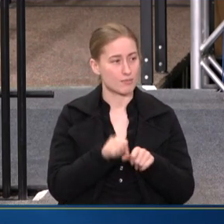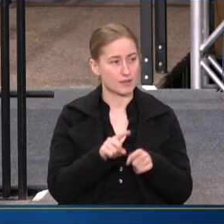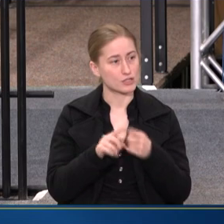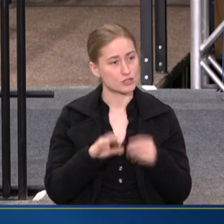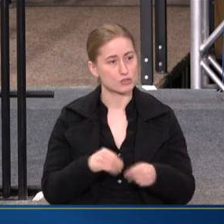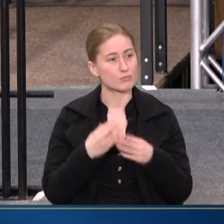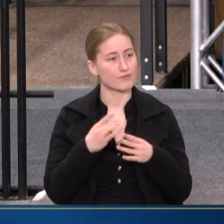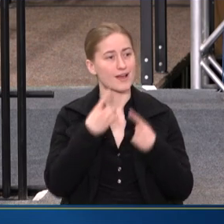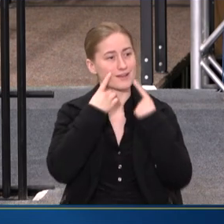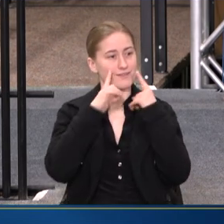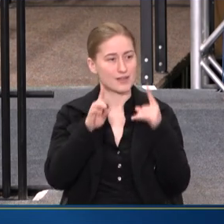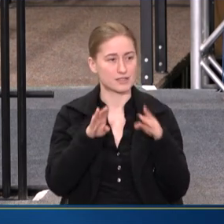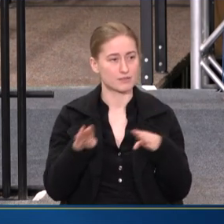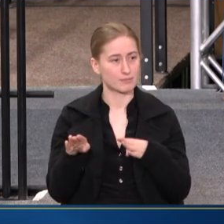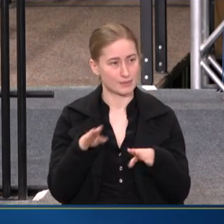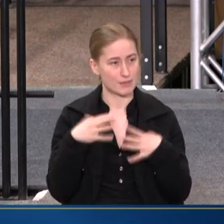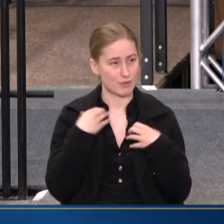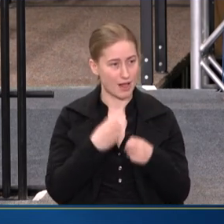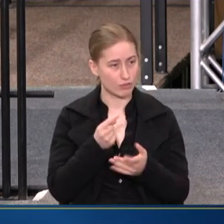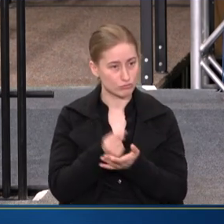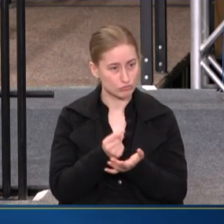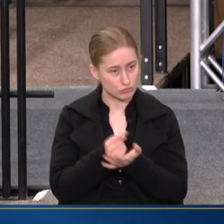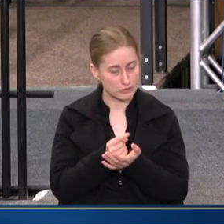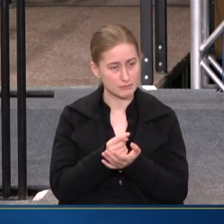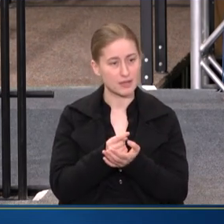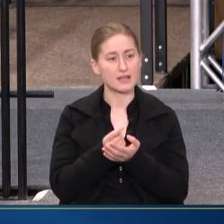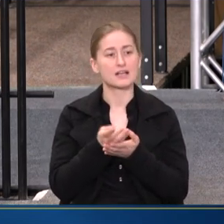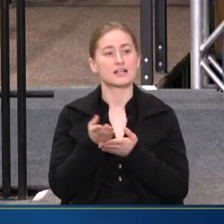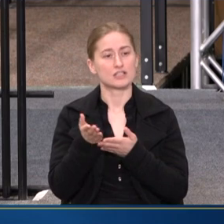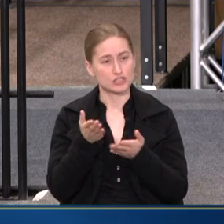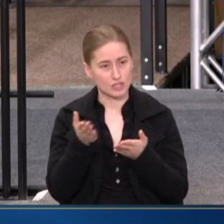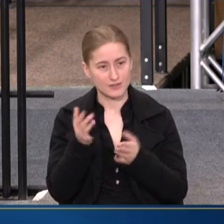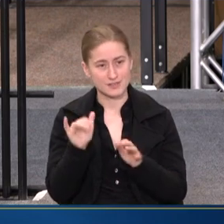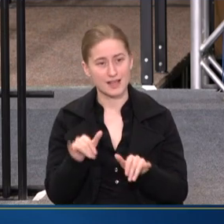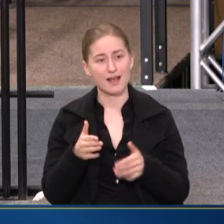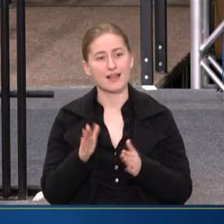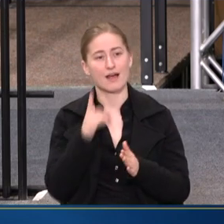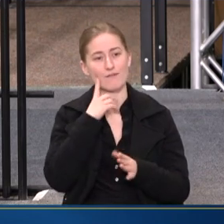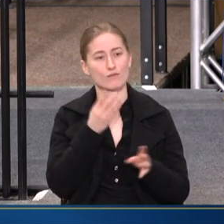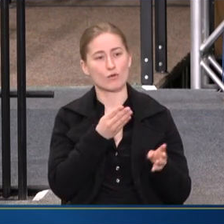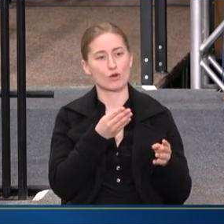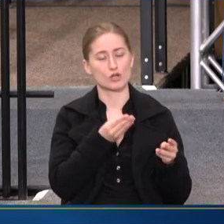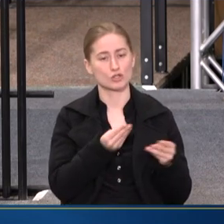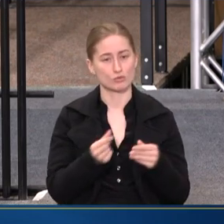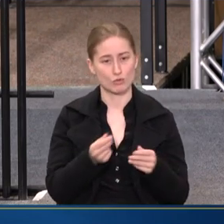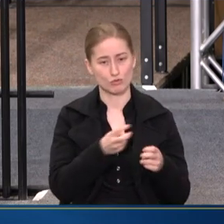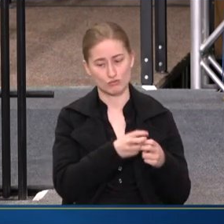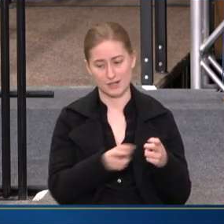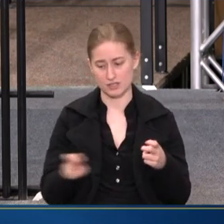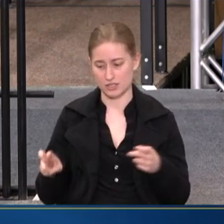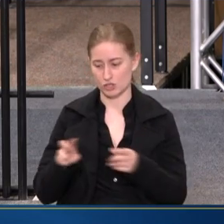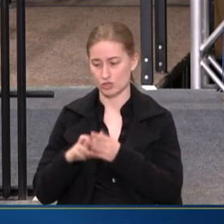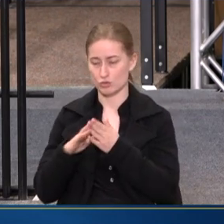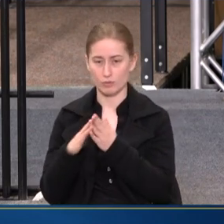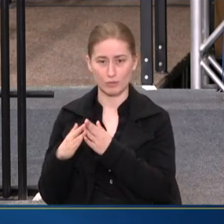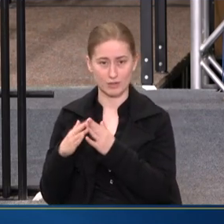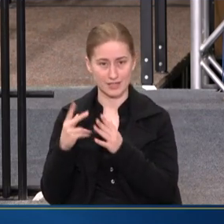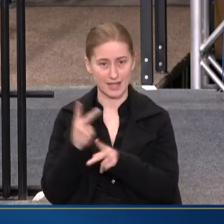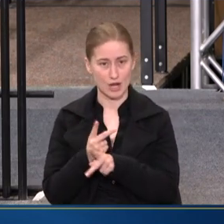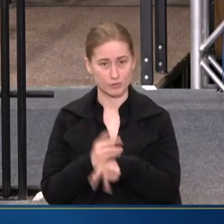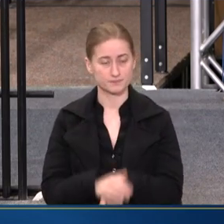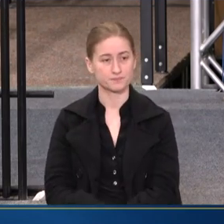provide effective behavioral health treatment and services that allow for a smooth transition to community care.